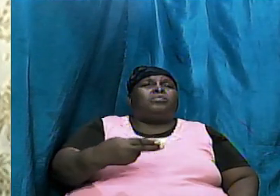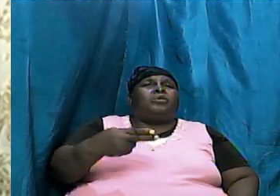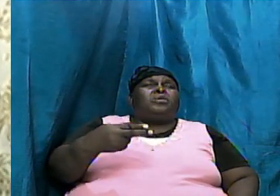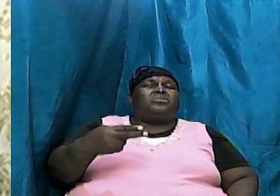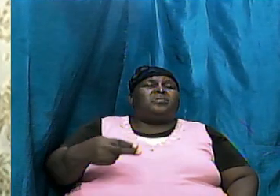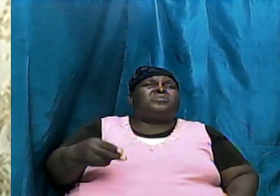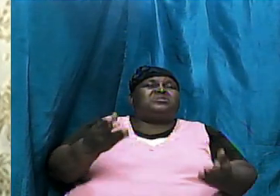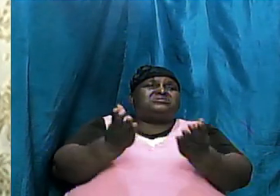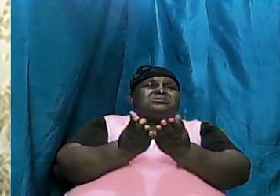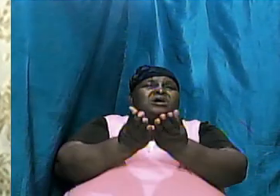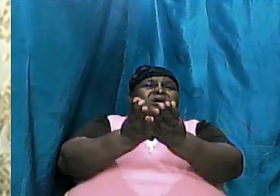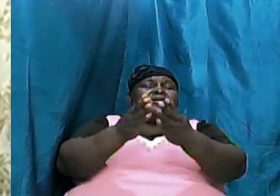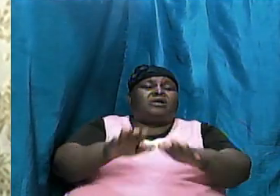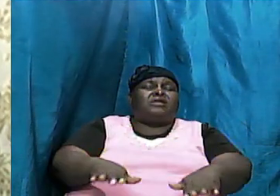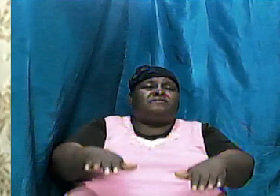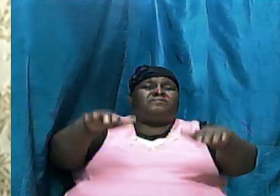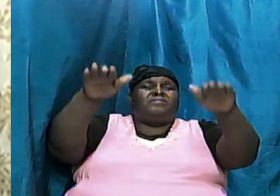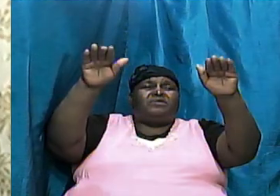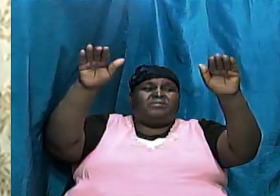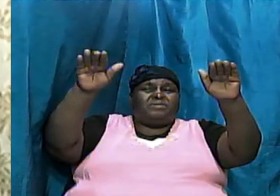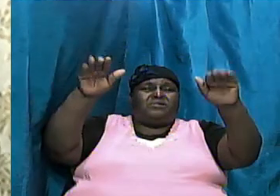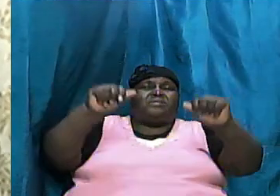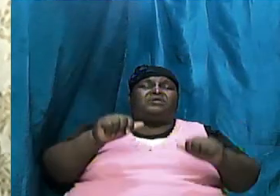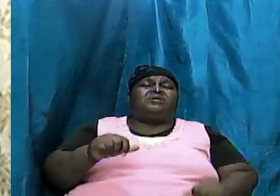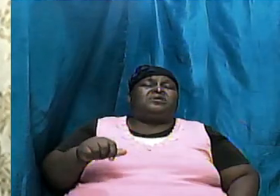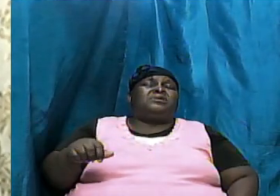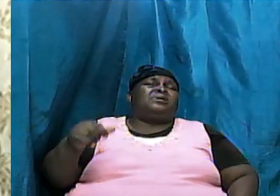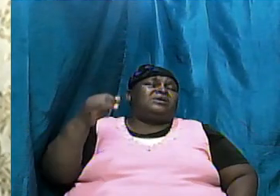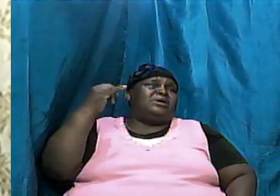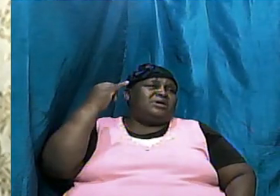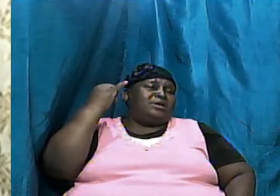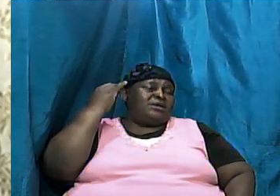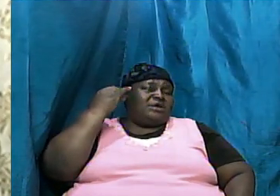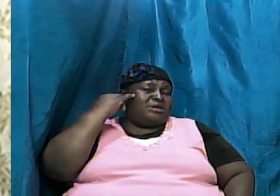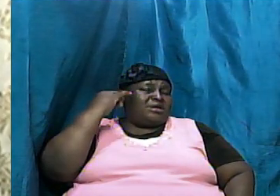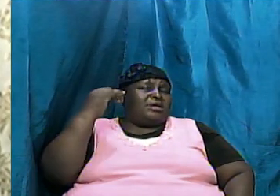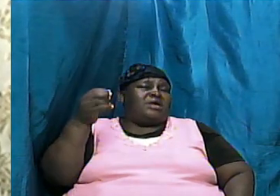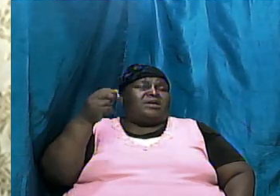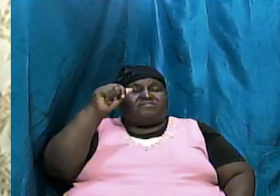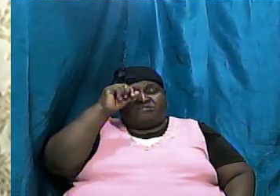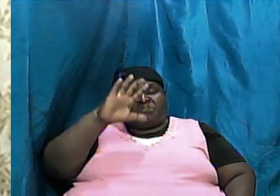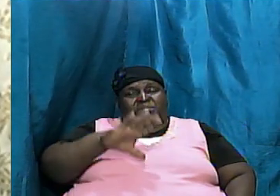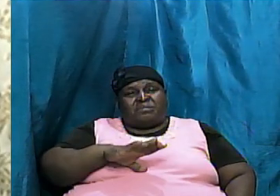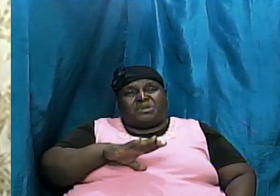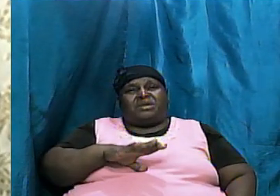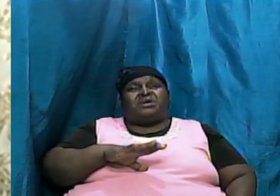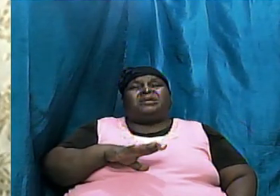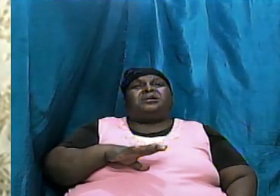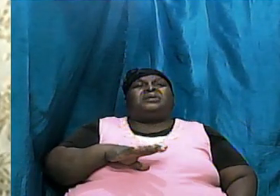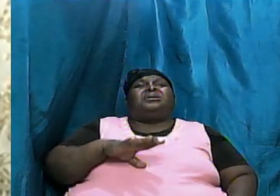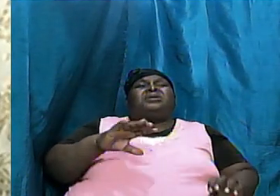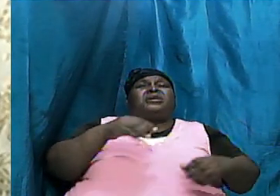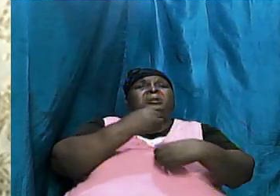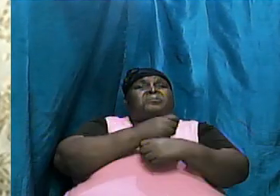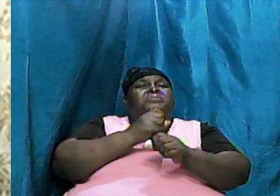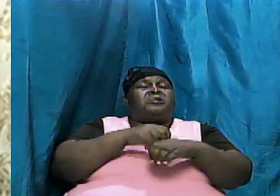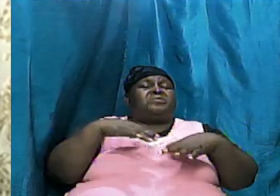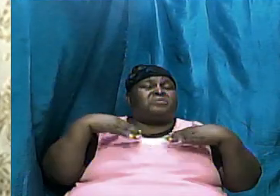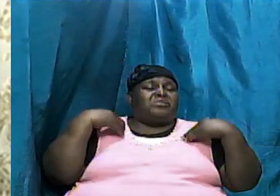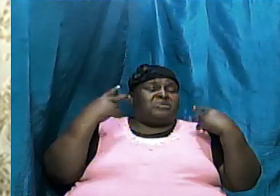if men can discredit and cause our youngsters our people to